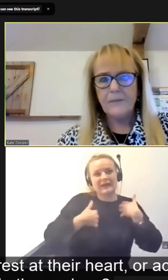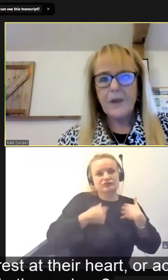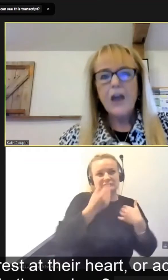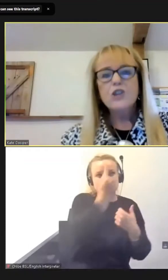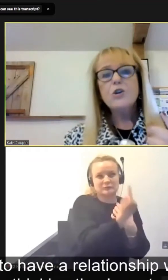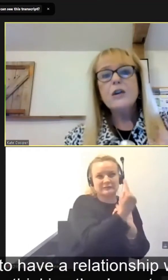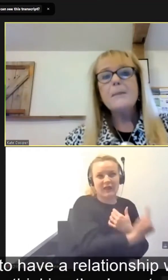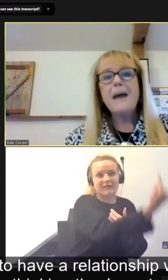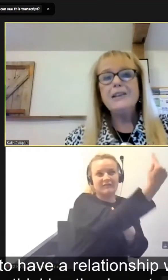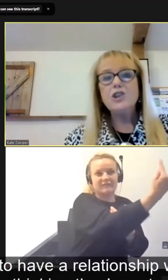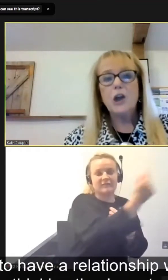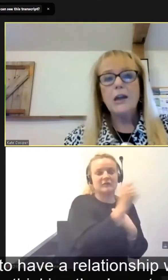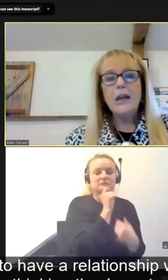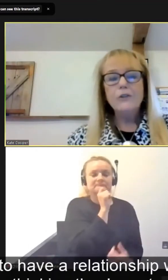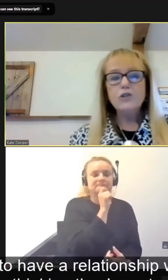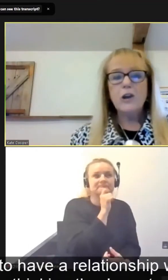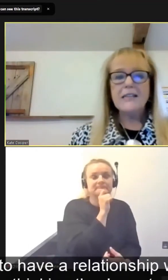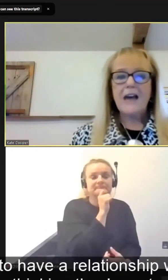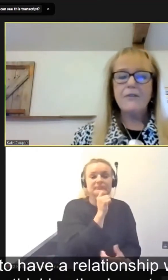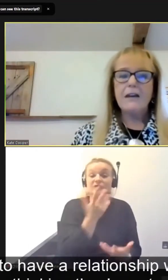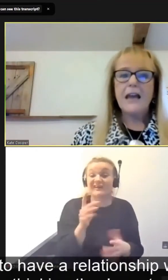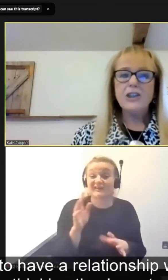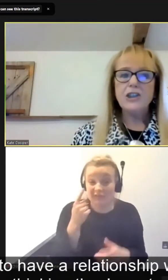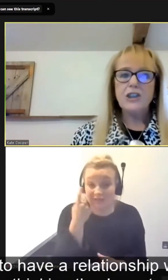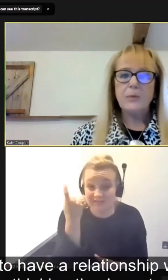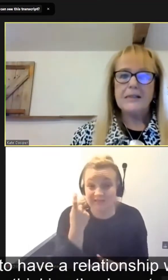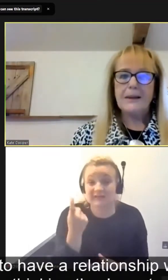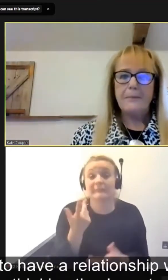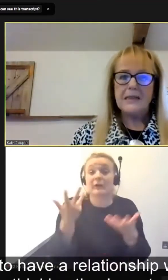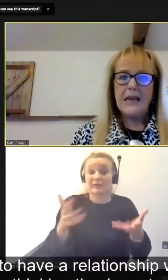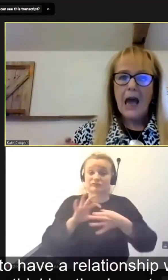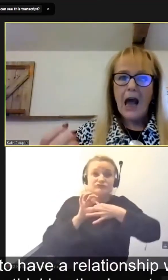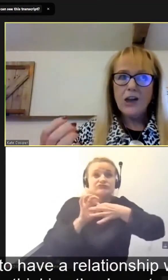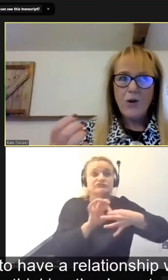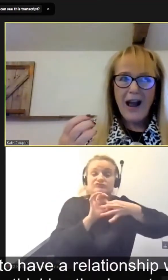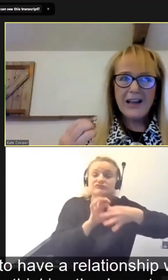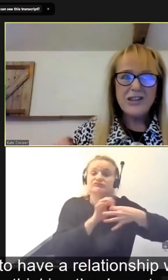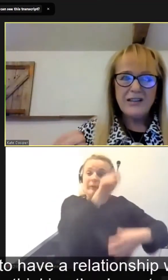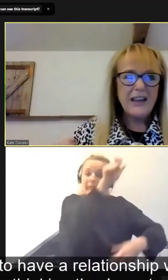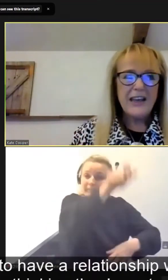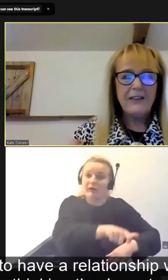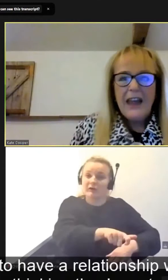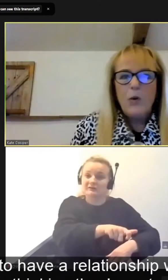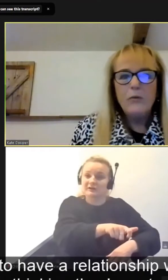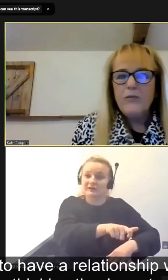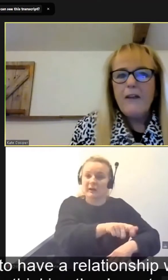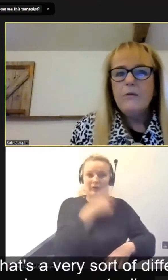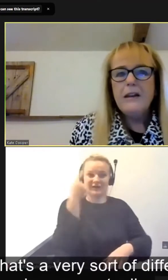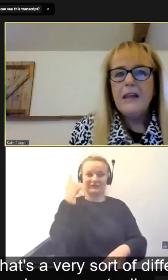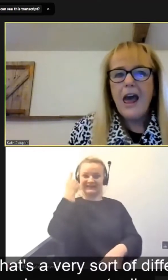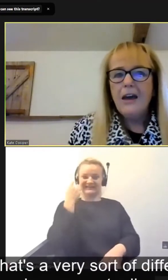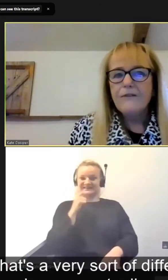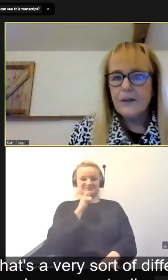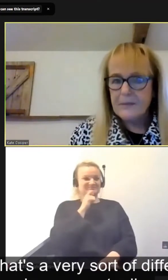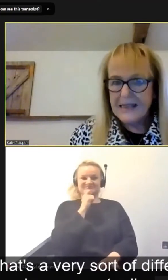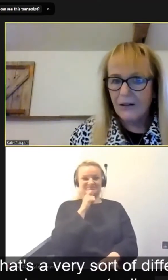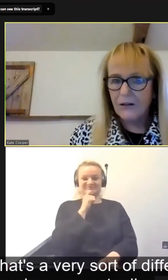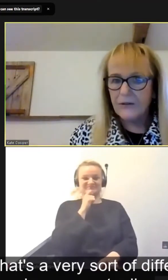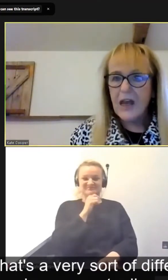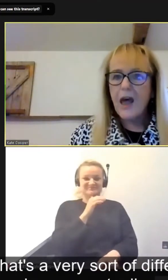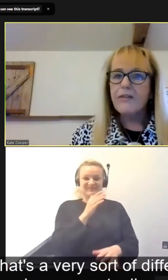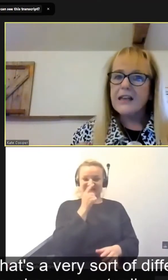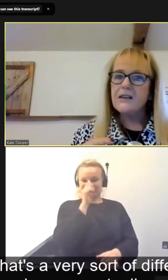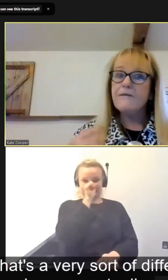So you can imagine, if you're trying to have a relationship with somebody, and you're actually thinking they're only there for